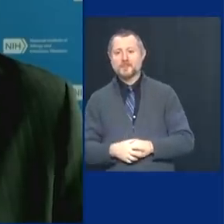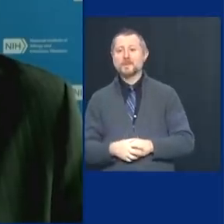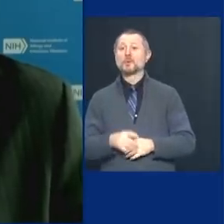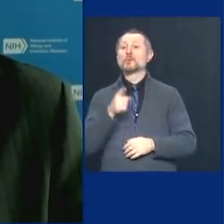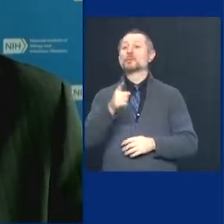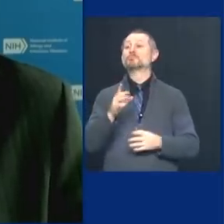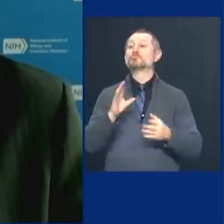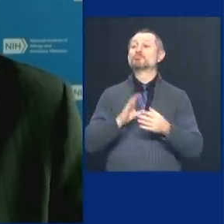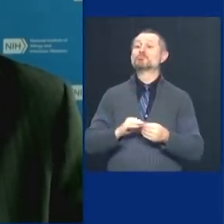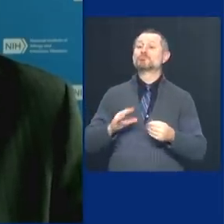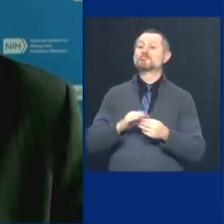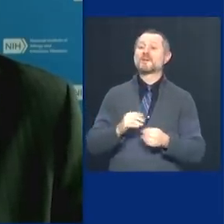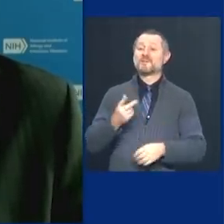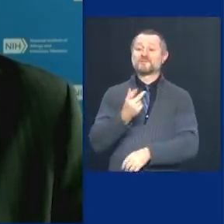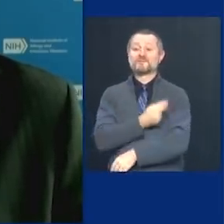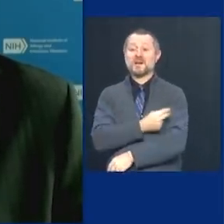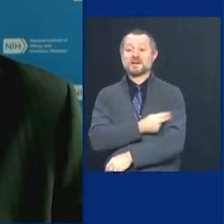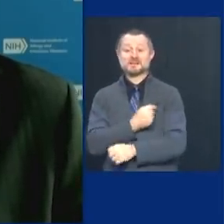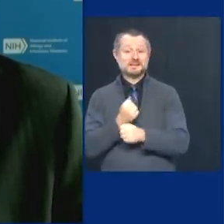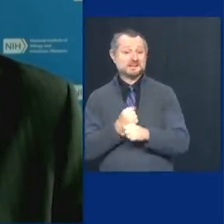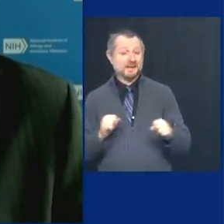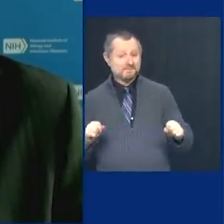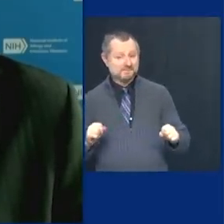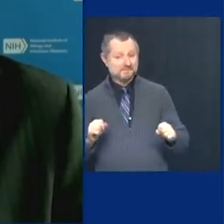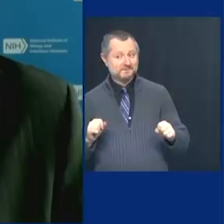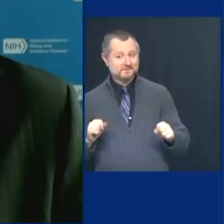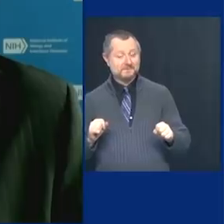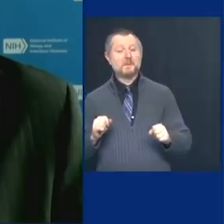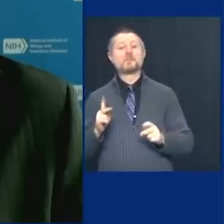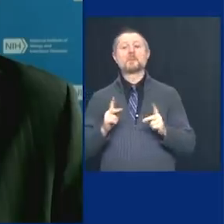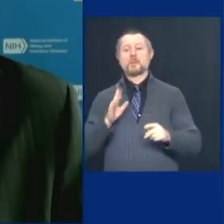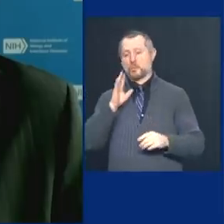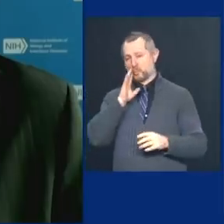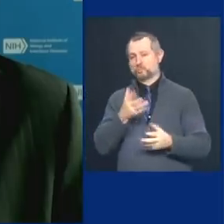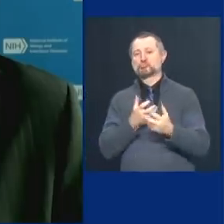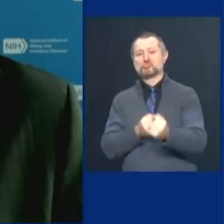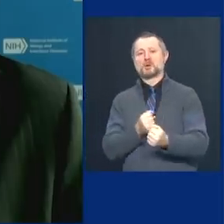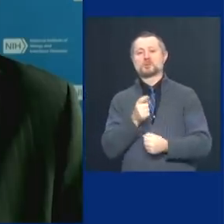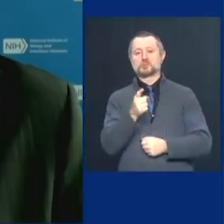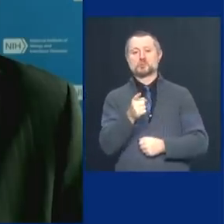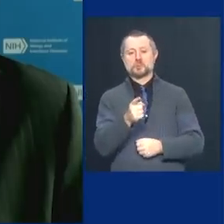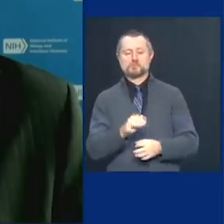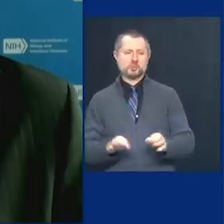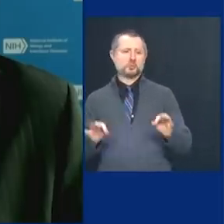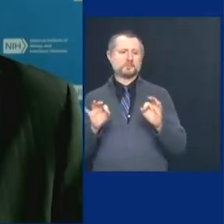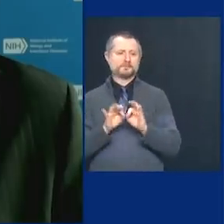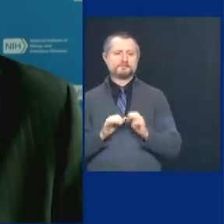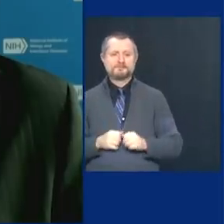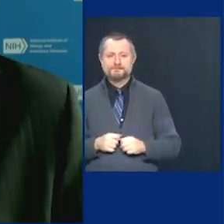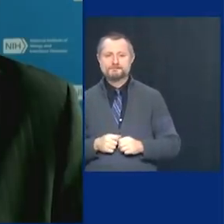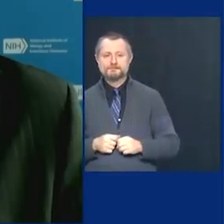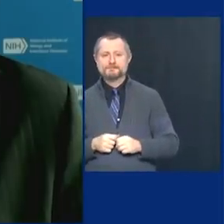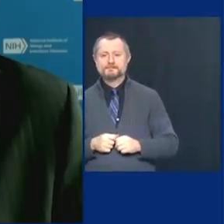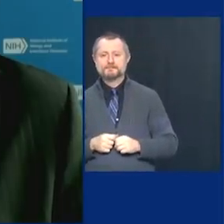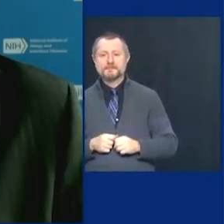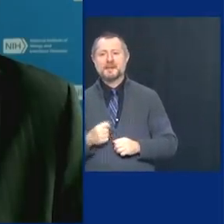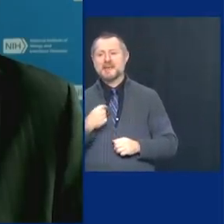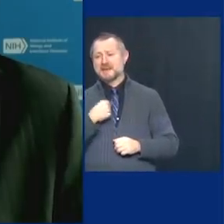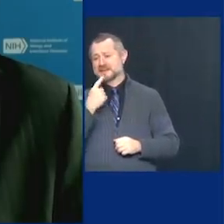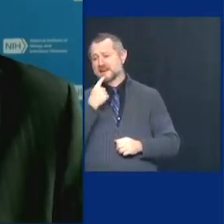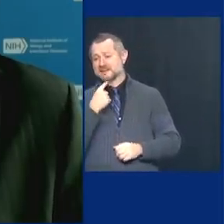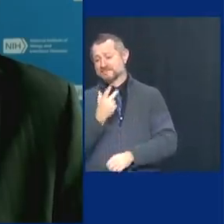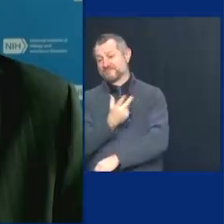vaccines are safe would be important. I said that as soon as the vaccine is deemed